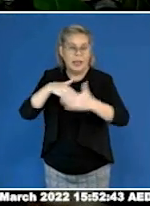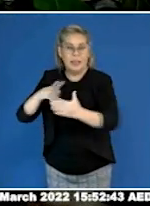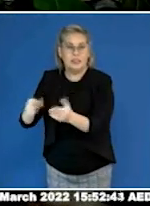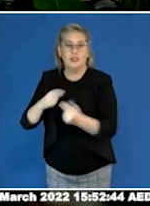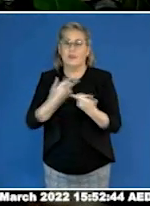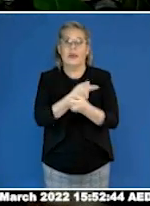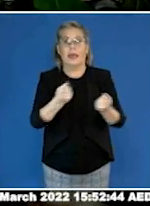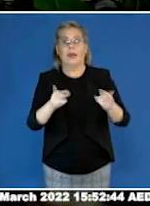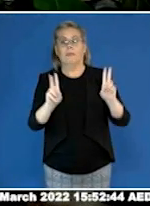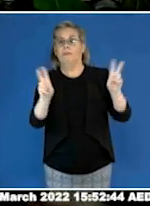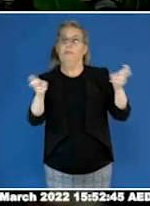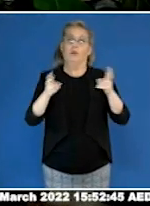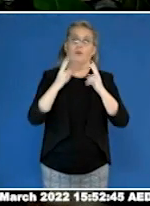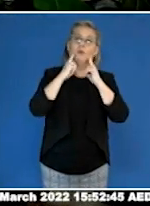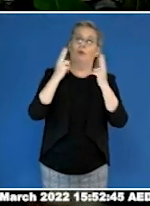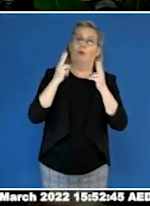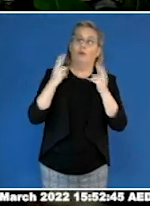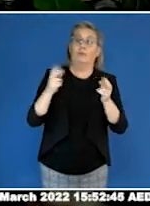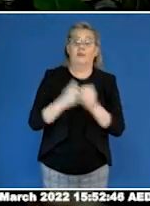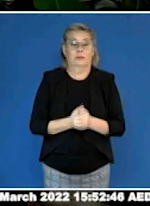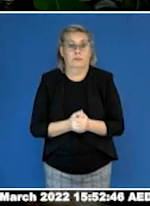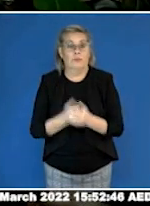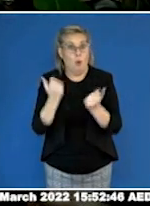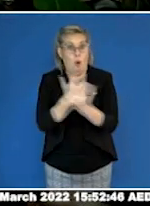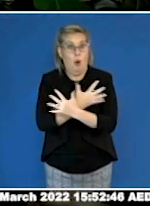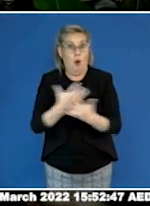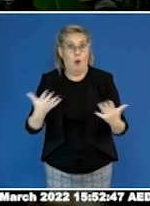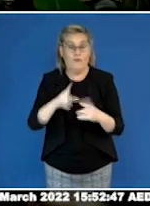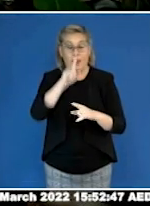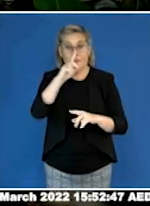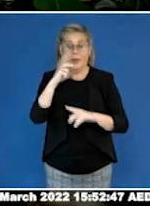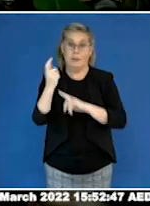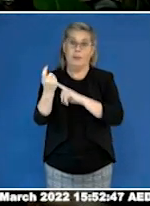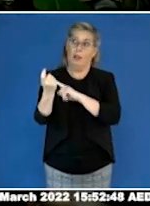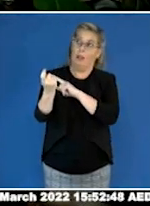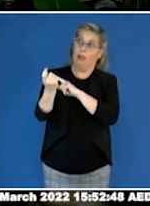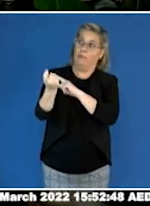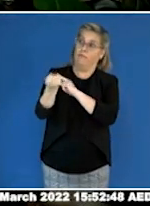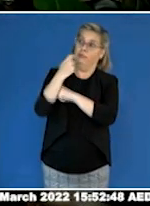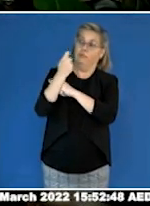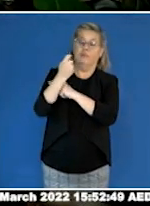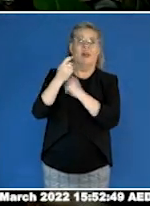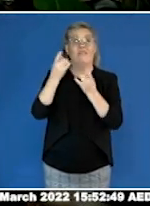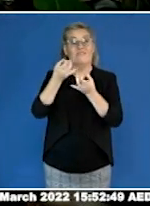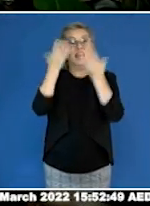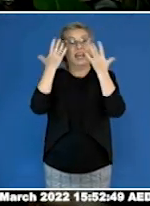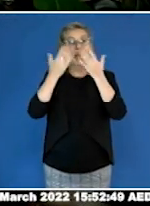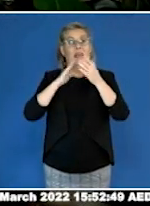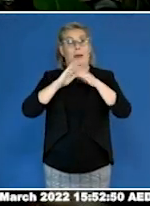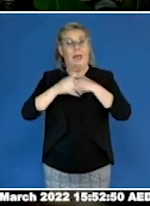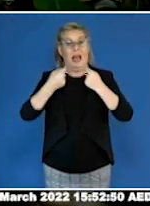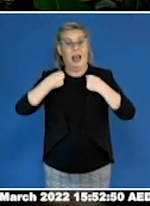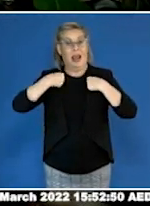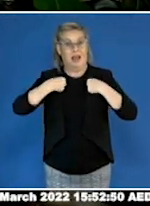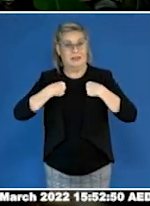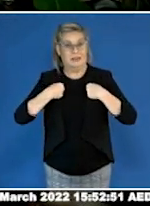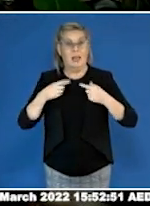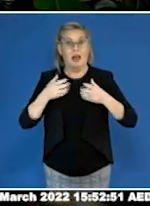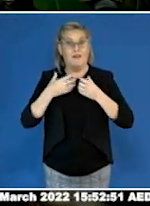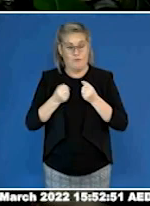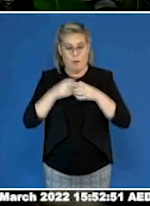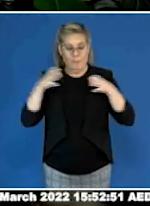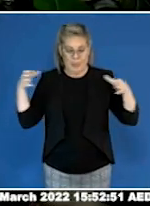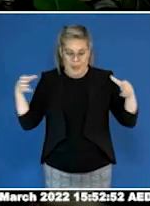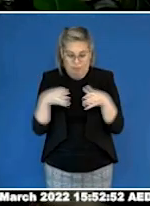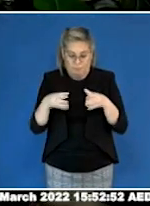We are often the overlooked minority within the minority within the minority. And we have so